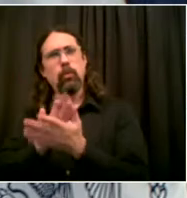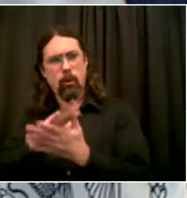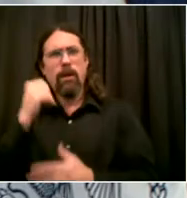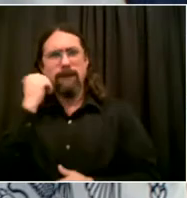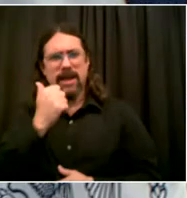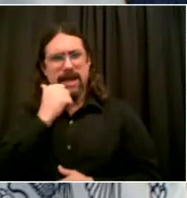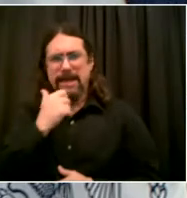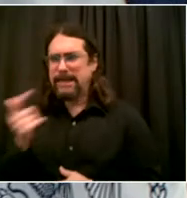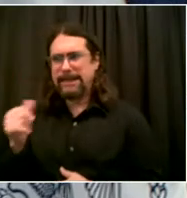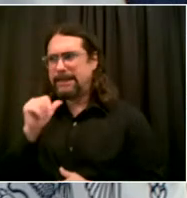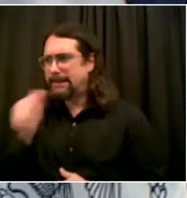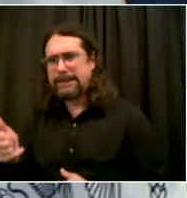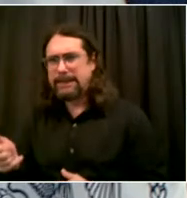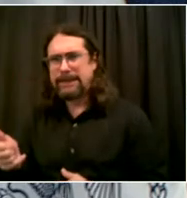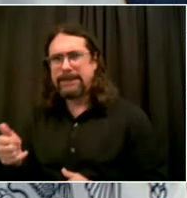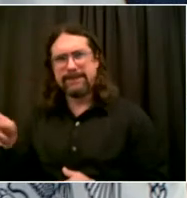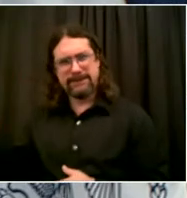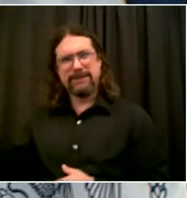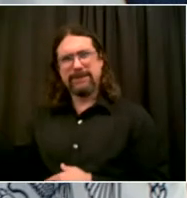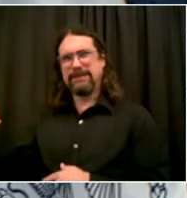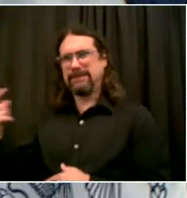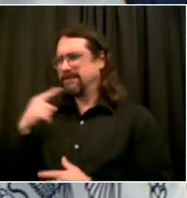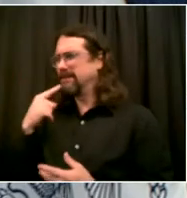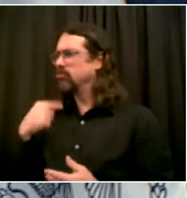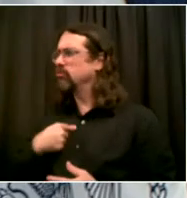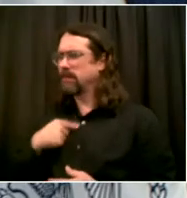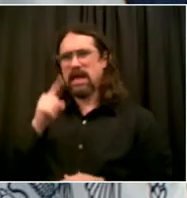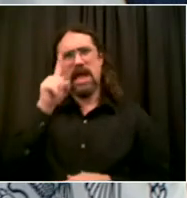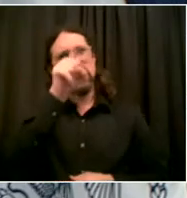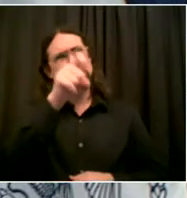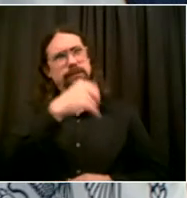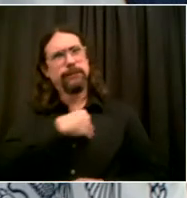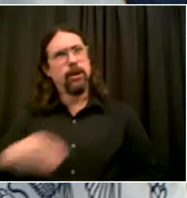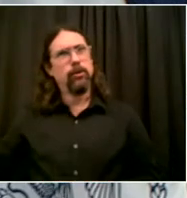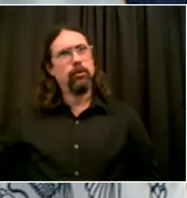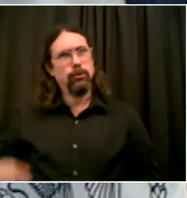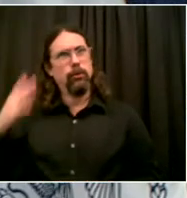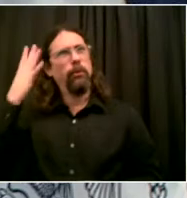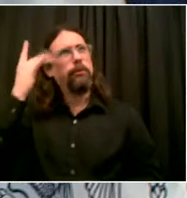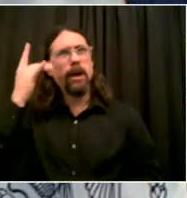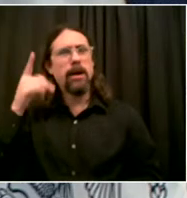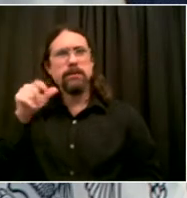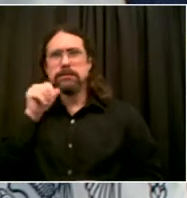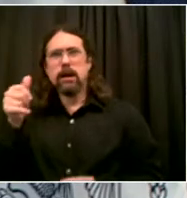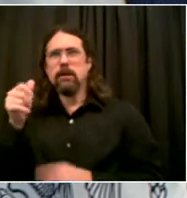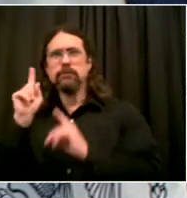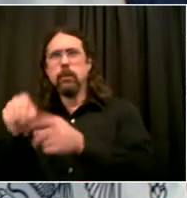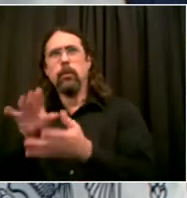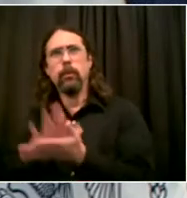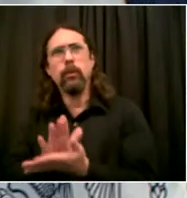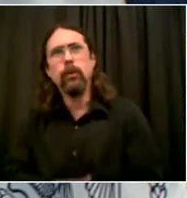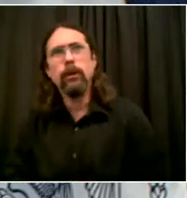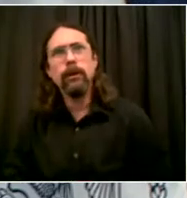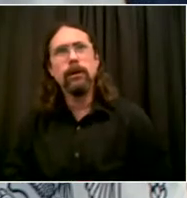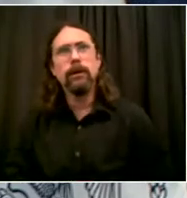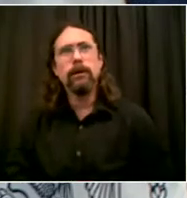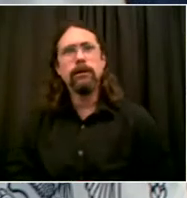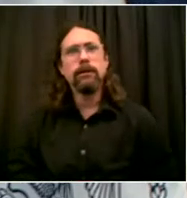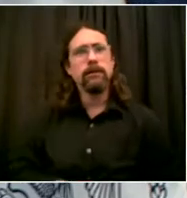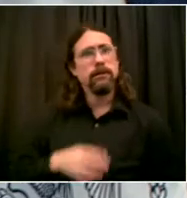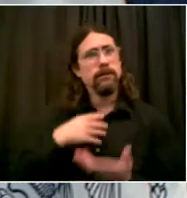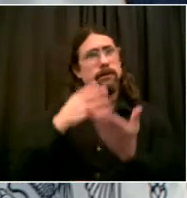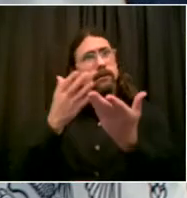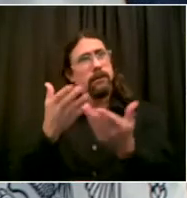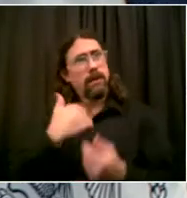special circumstances surrounding the special needs schools and maybe allowing them to be open even when others are closed? Yeah, it's a very good question, a very important